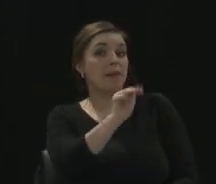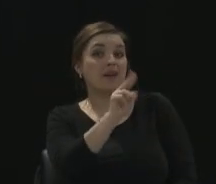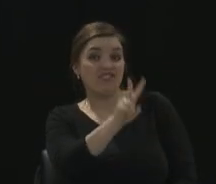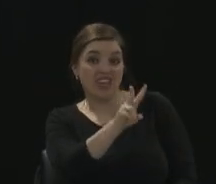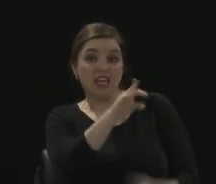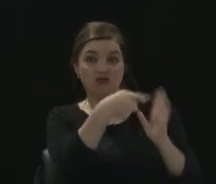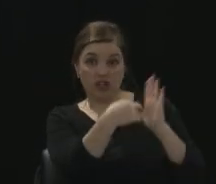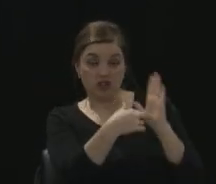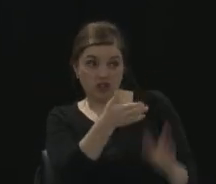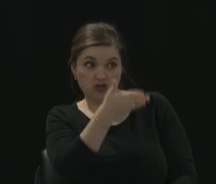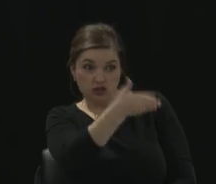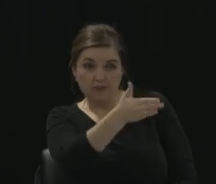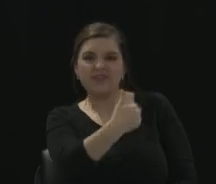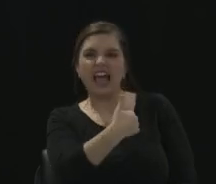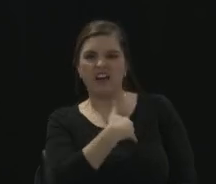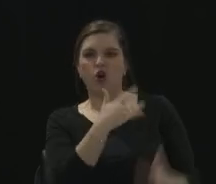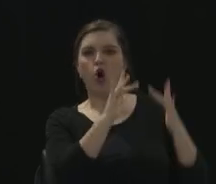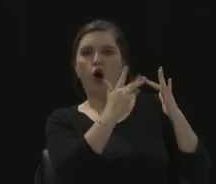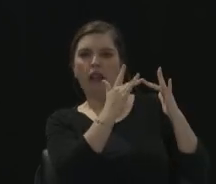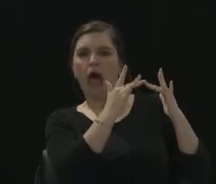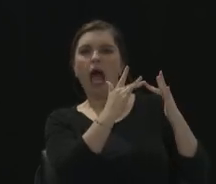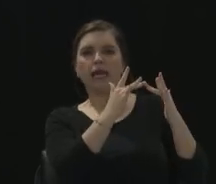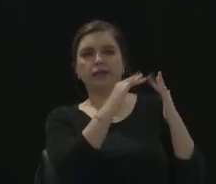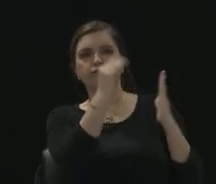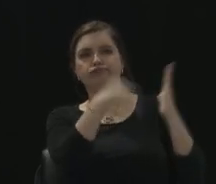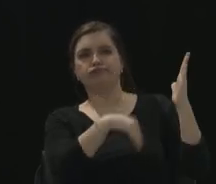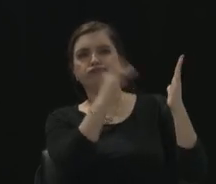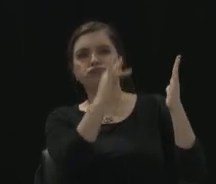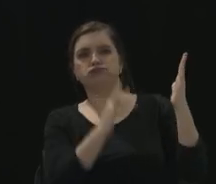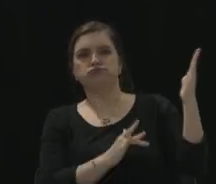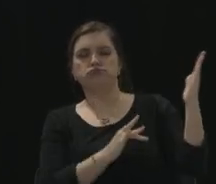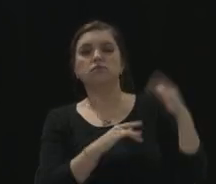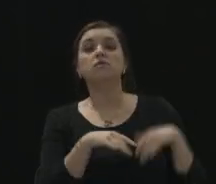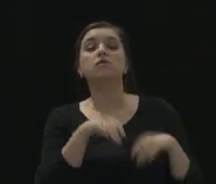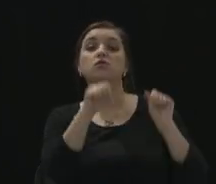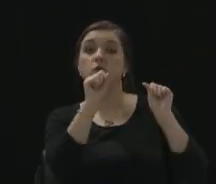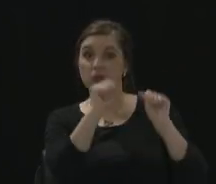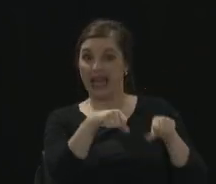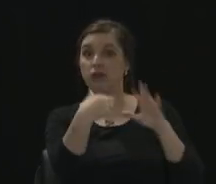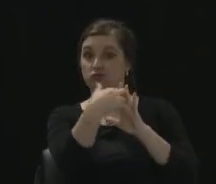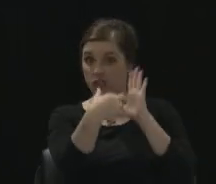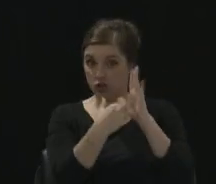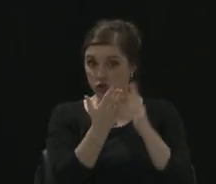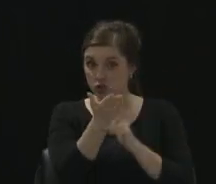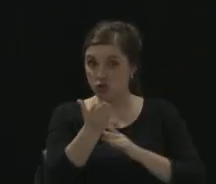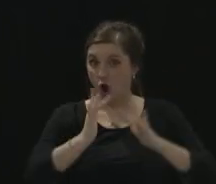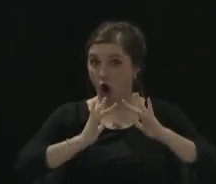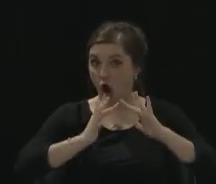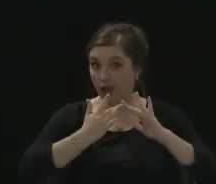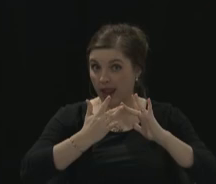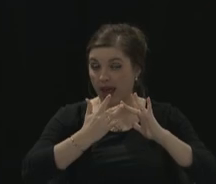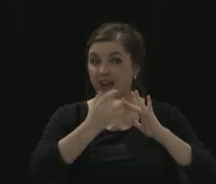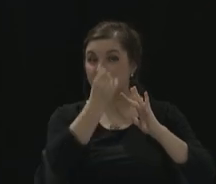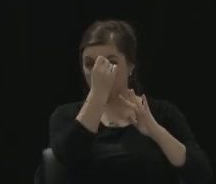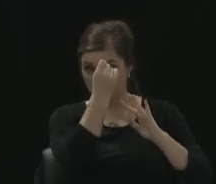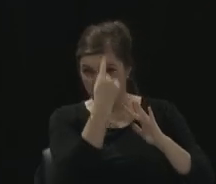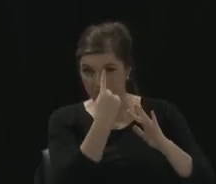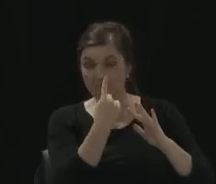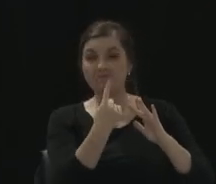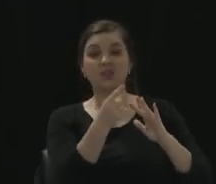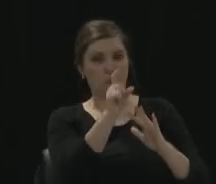they have online stuff that they click that. You can also register online. But doing registering online, you